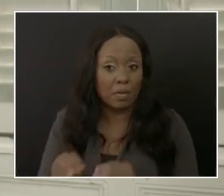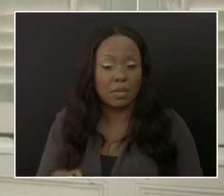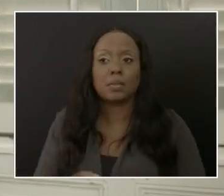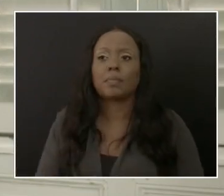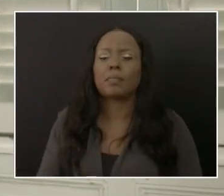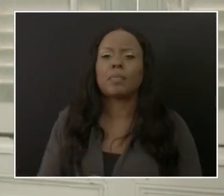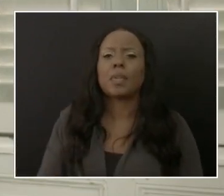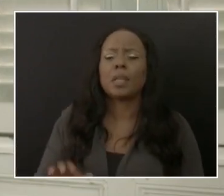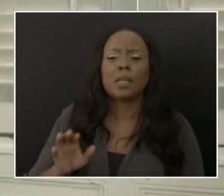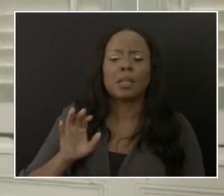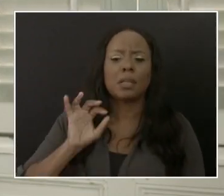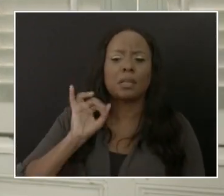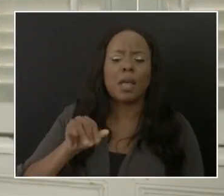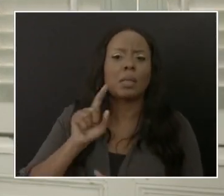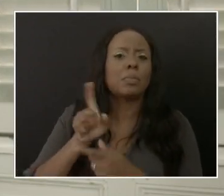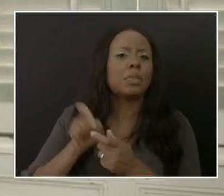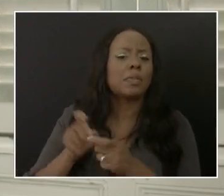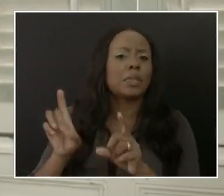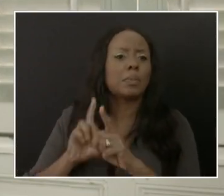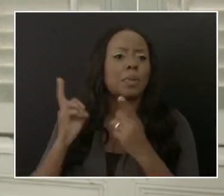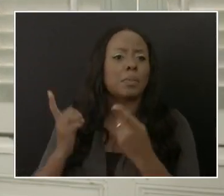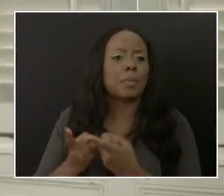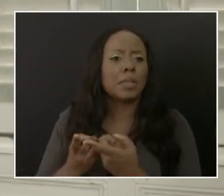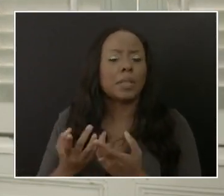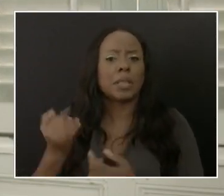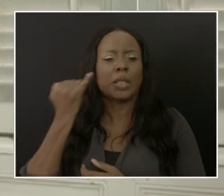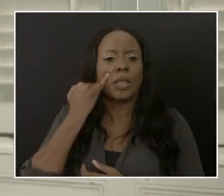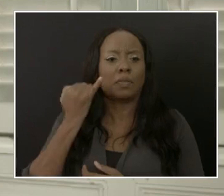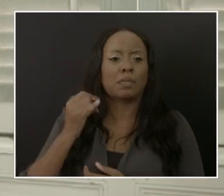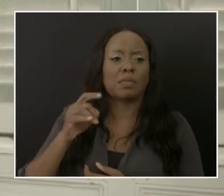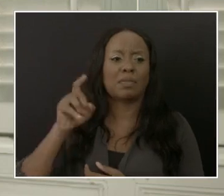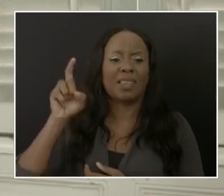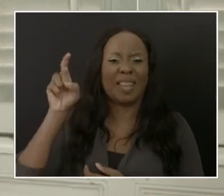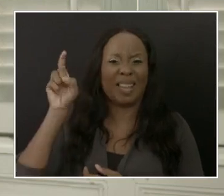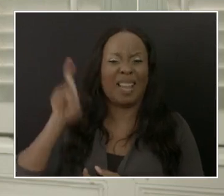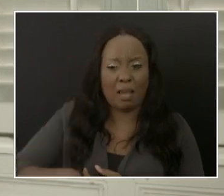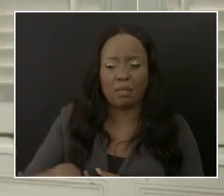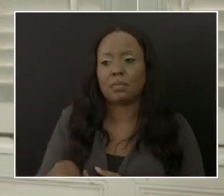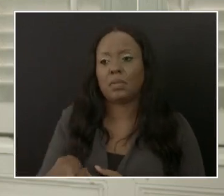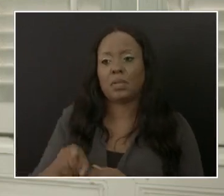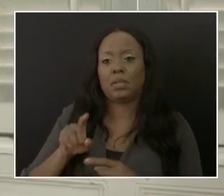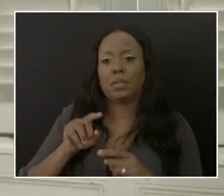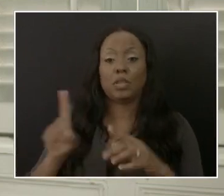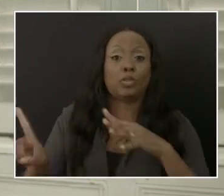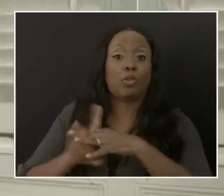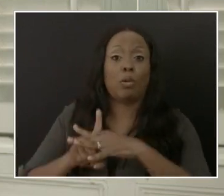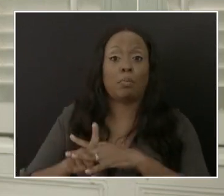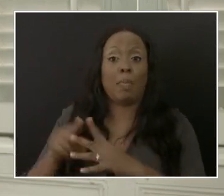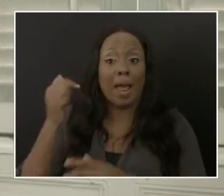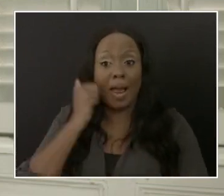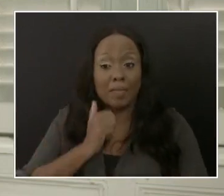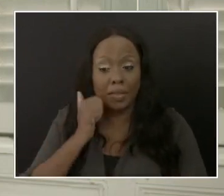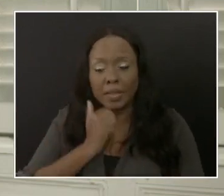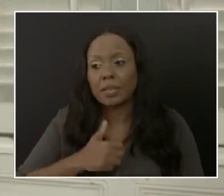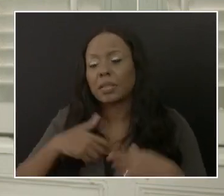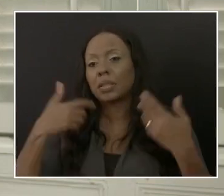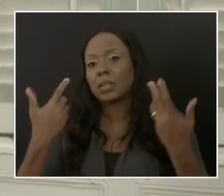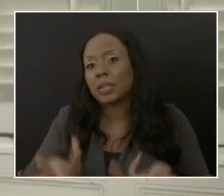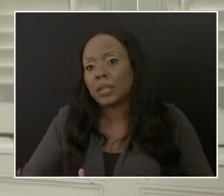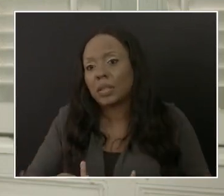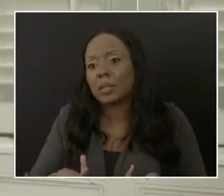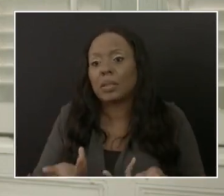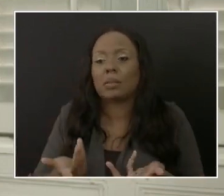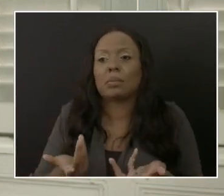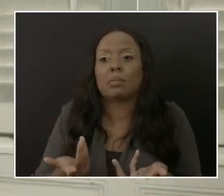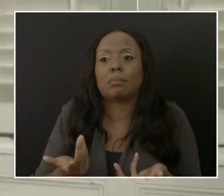person in the department is necessary for the daily activities, then there is not a lot you can do about that.